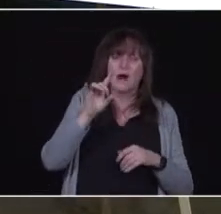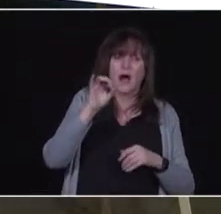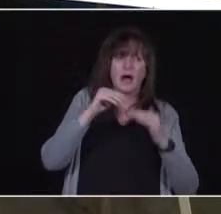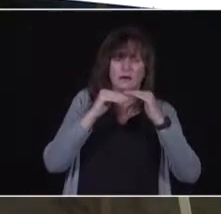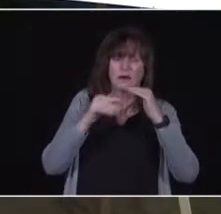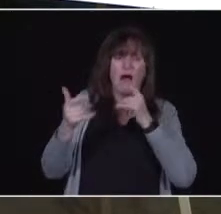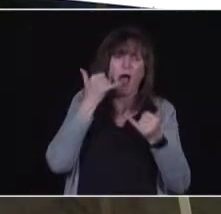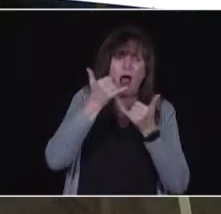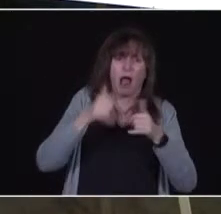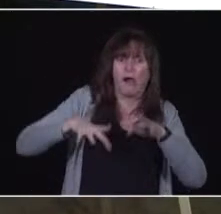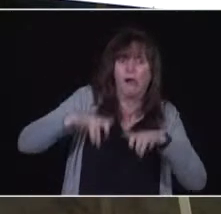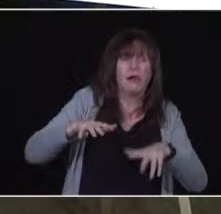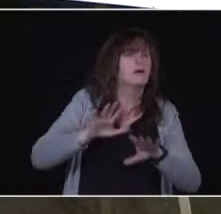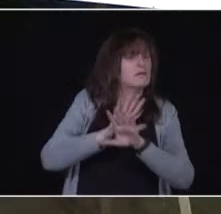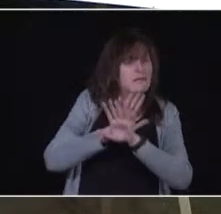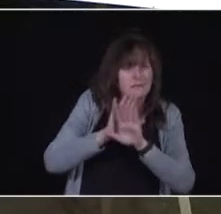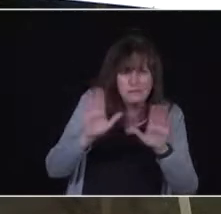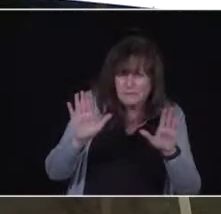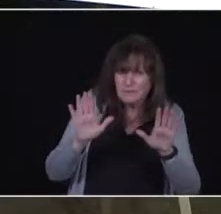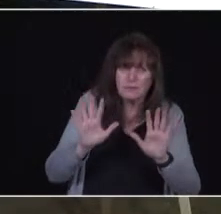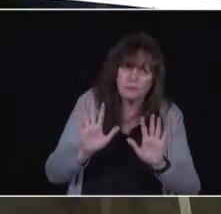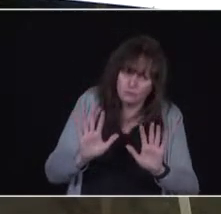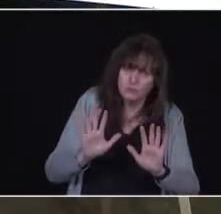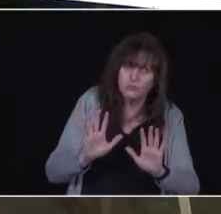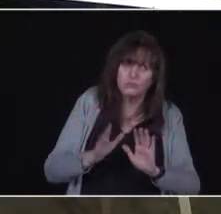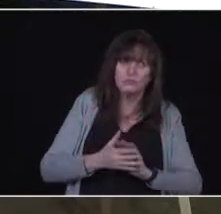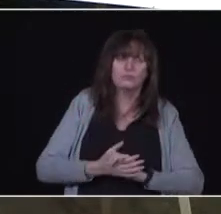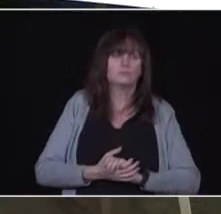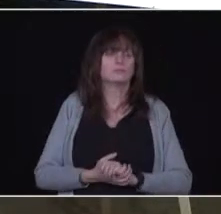service desk call centre. Thanks, Laura. Follow-up?